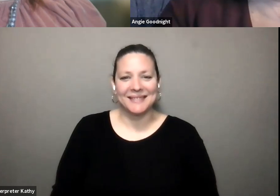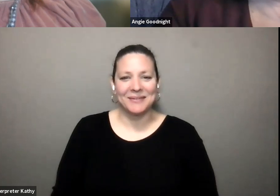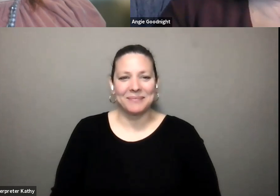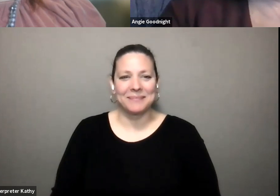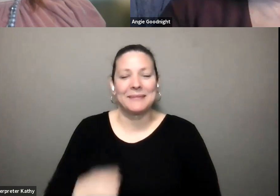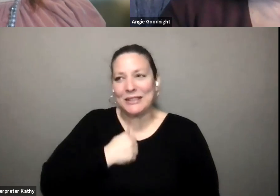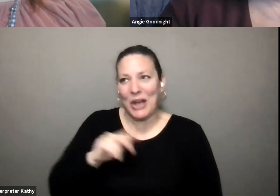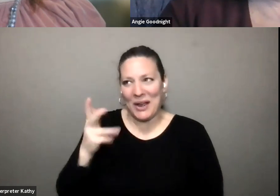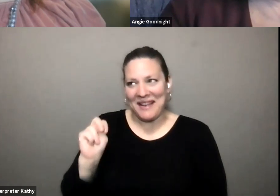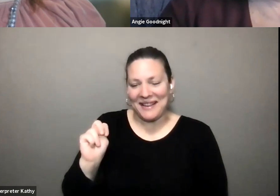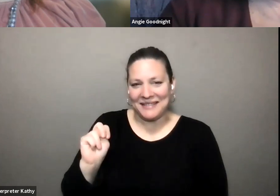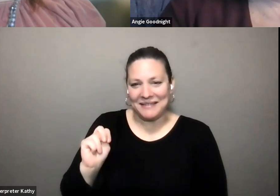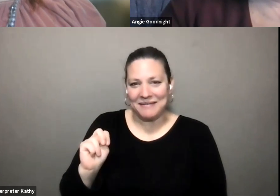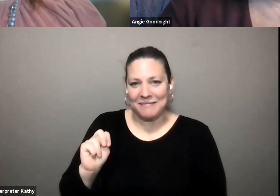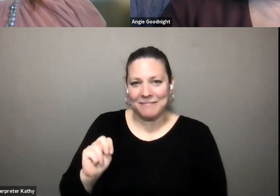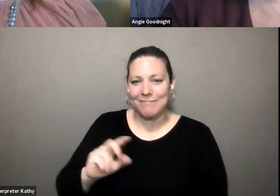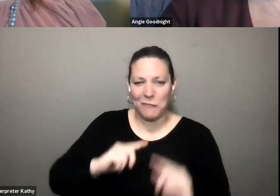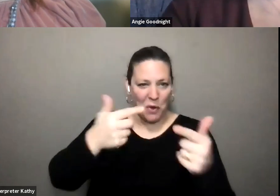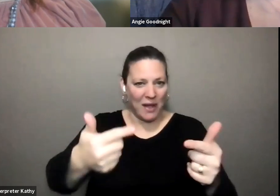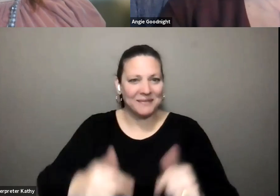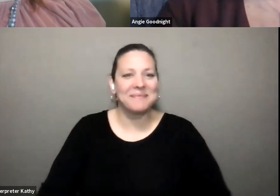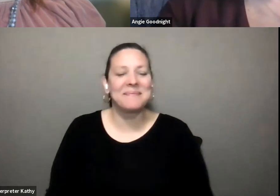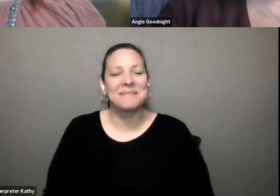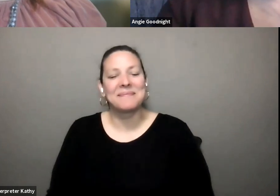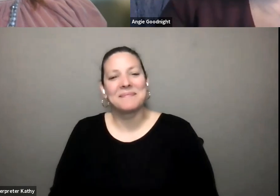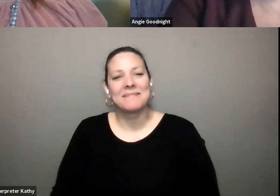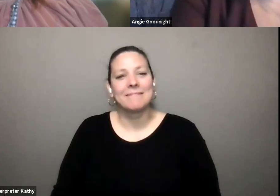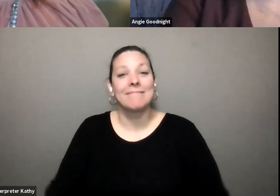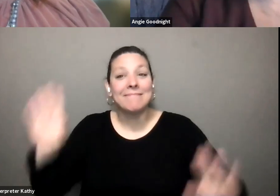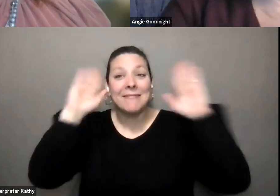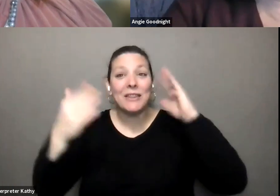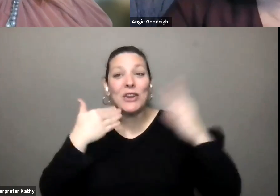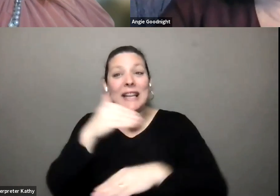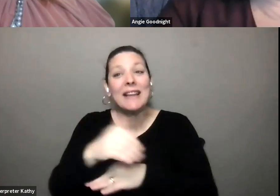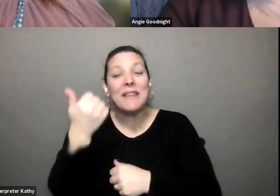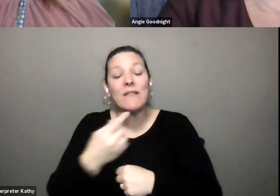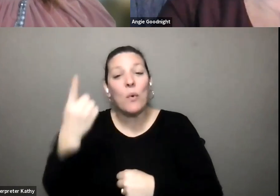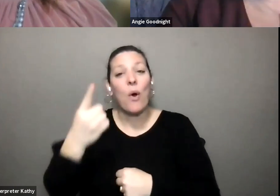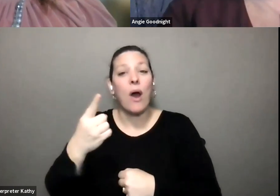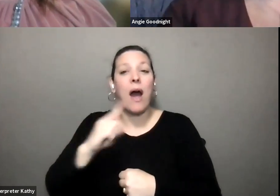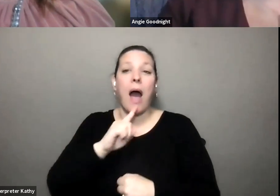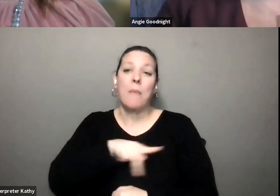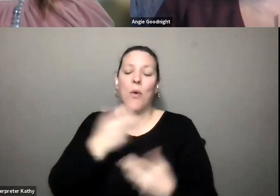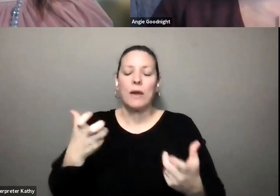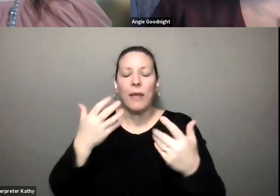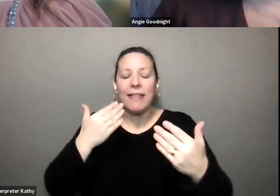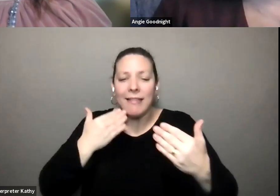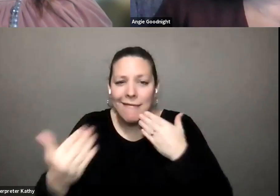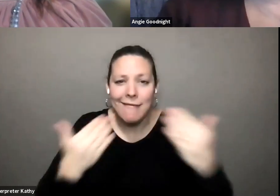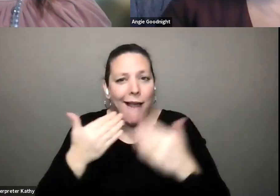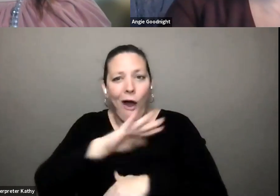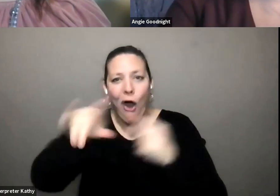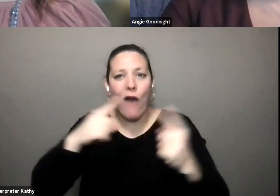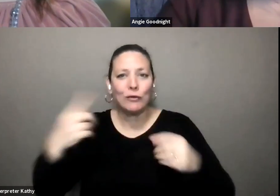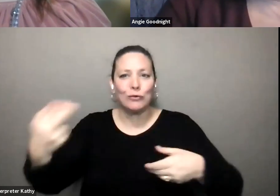sorry ken go ahead okay all right well good evening everybody i'd like to personally thank everybody for joining